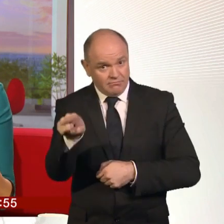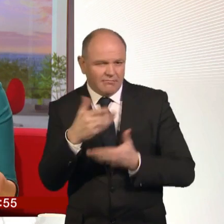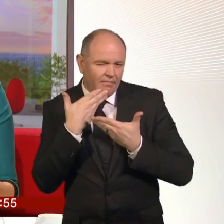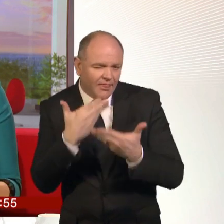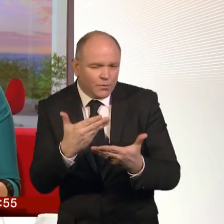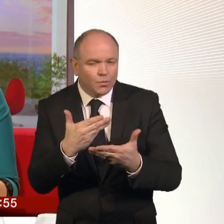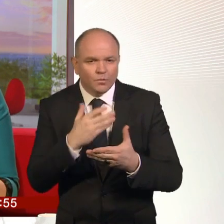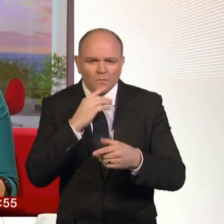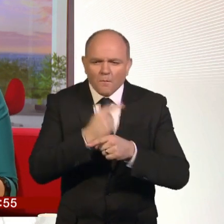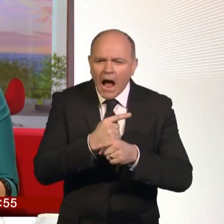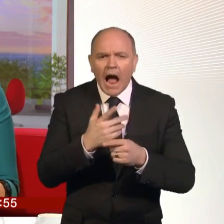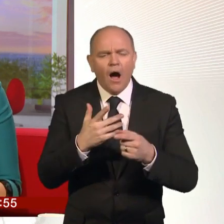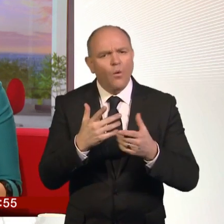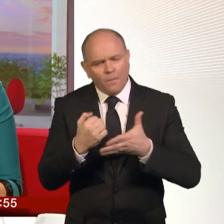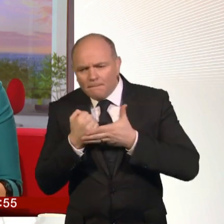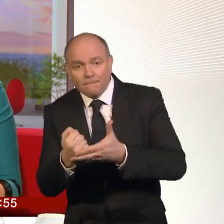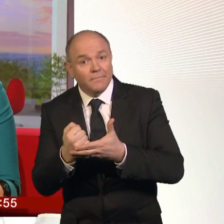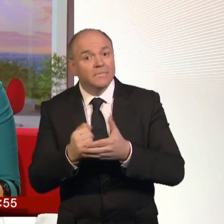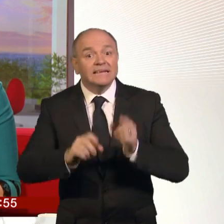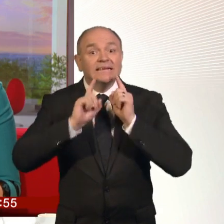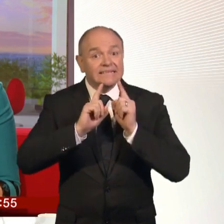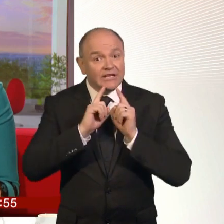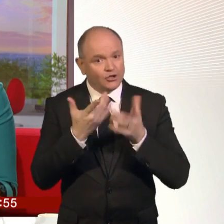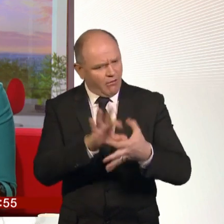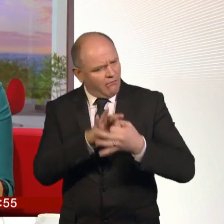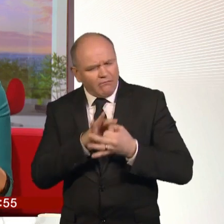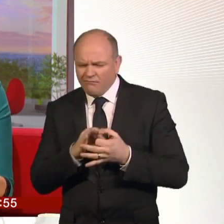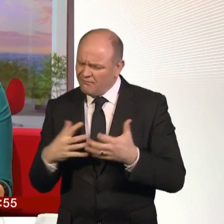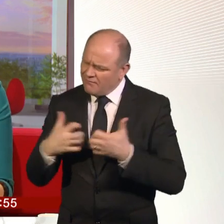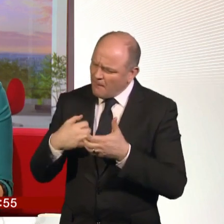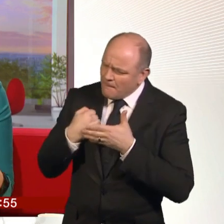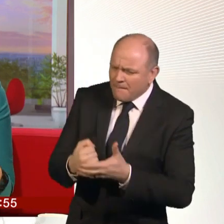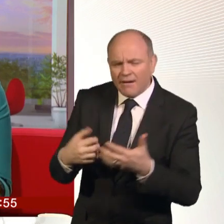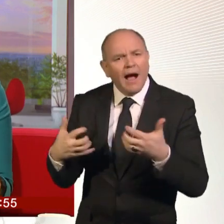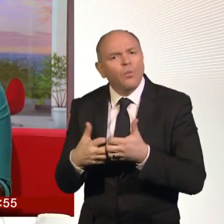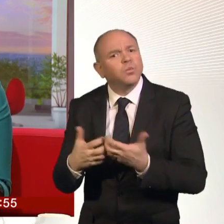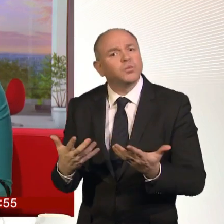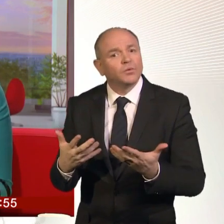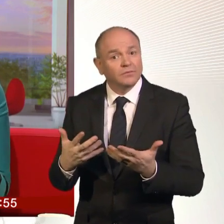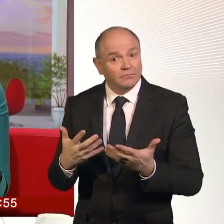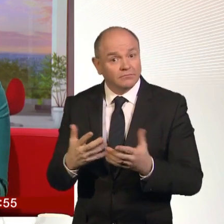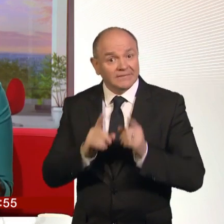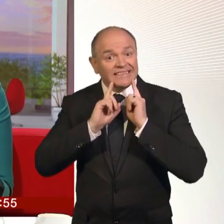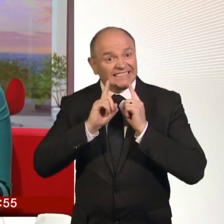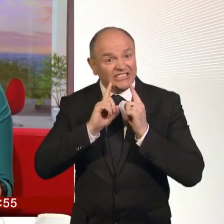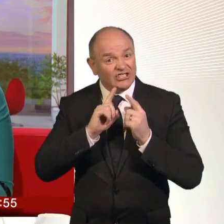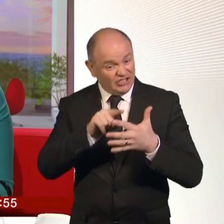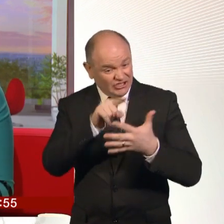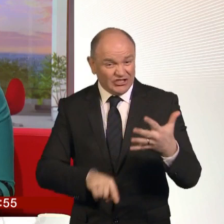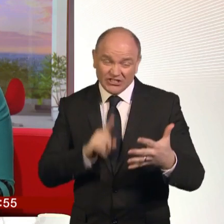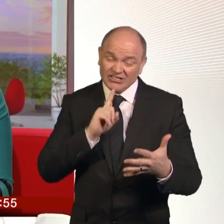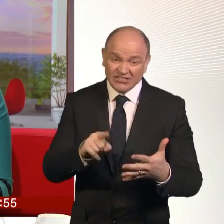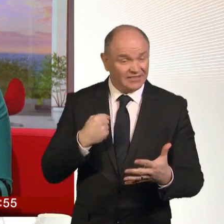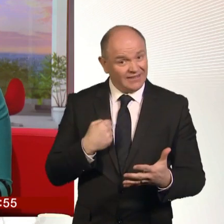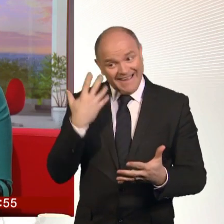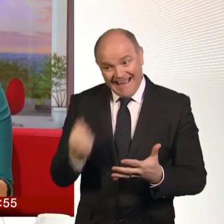they can help as well with that as well. Because, you know, there is a difficult conversation. We're getting a lot of support from teachers saying they are trying to help.